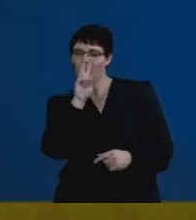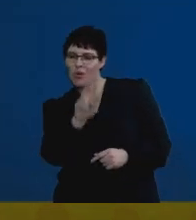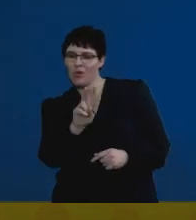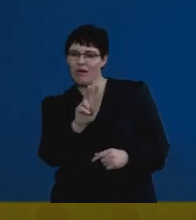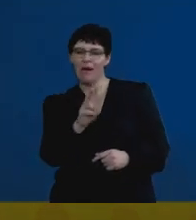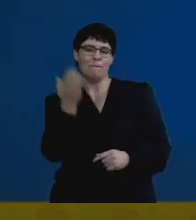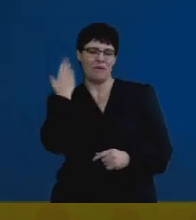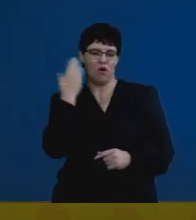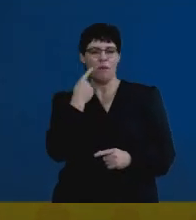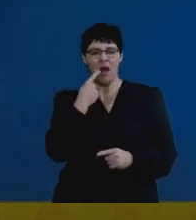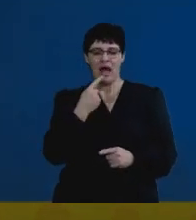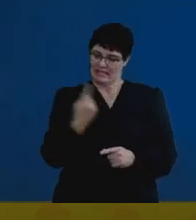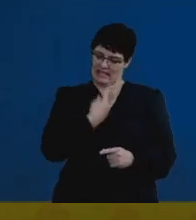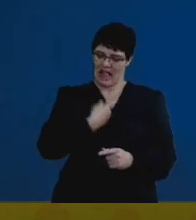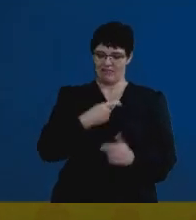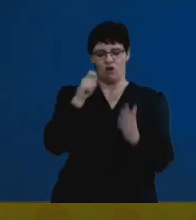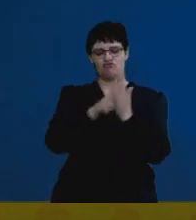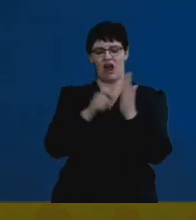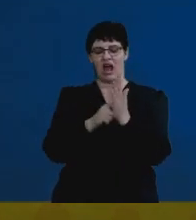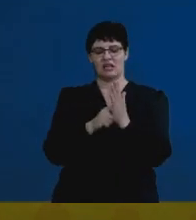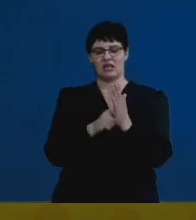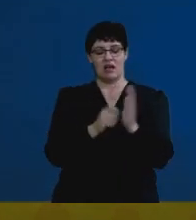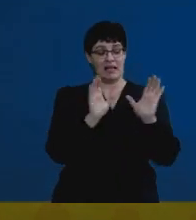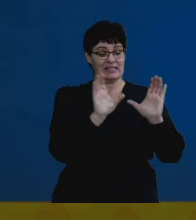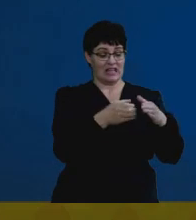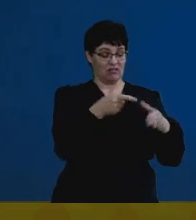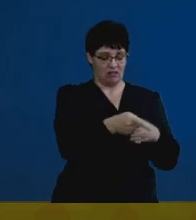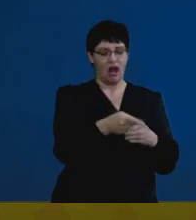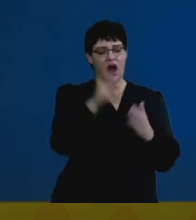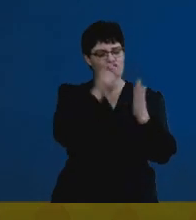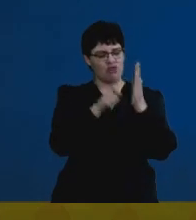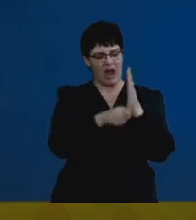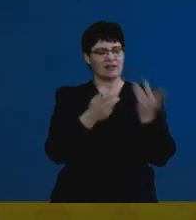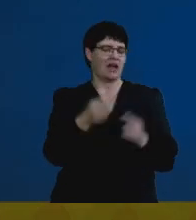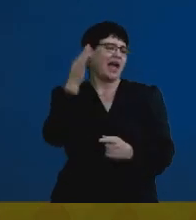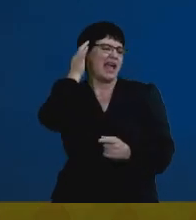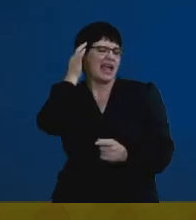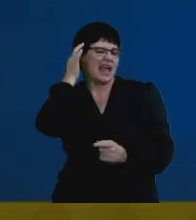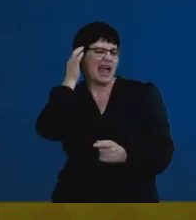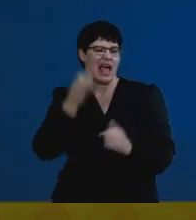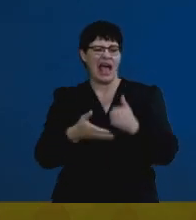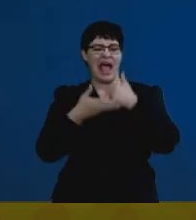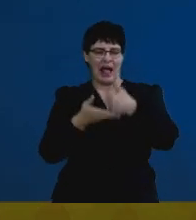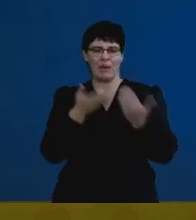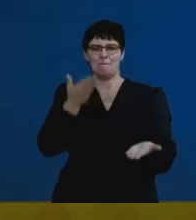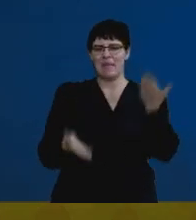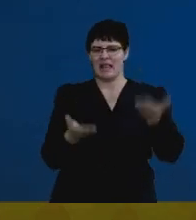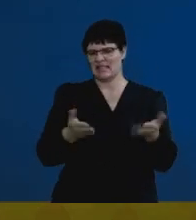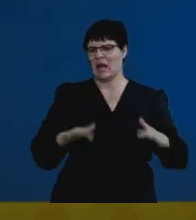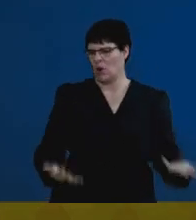and to write a short essay on this. So, how does the ear help in maintaining balance?